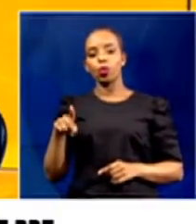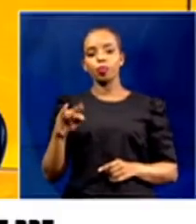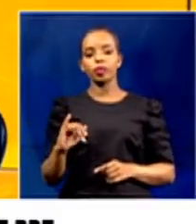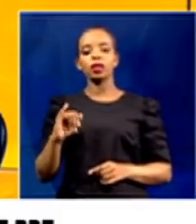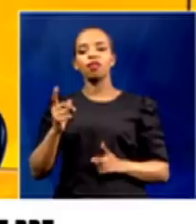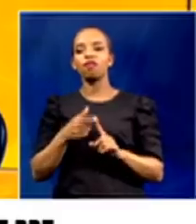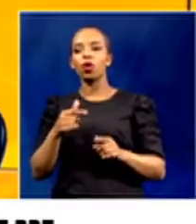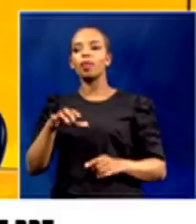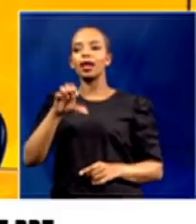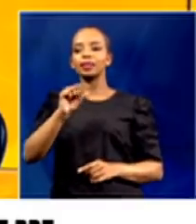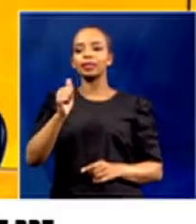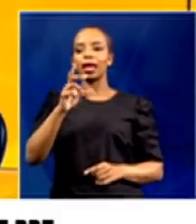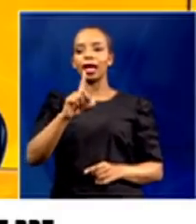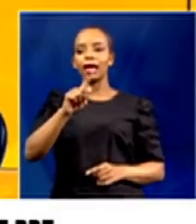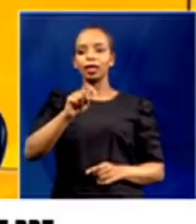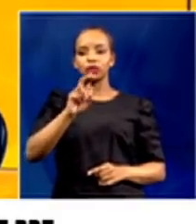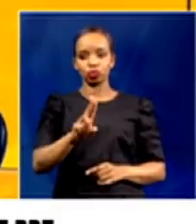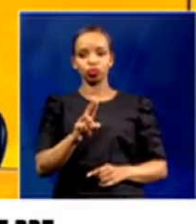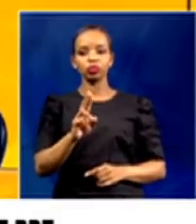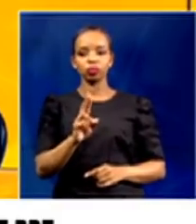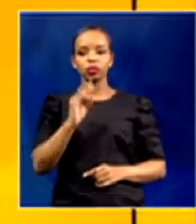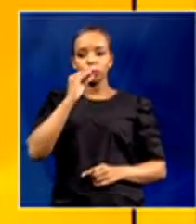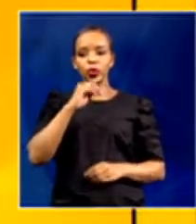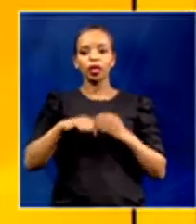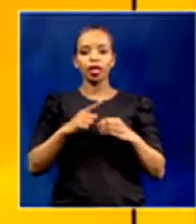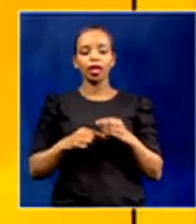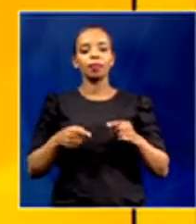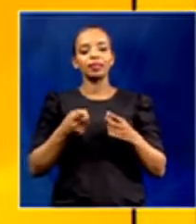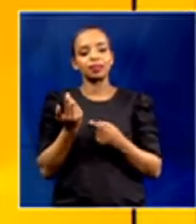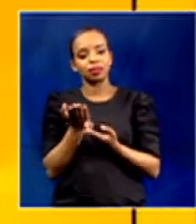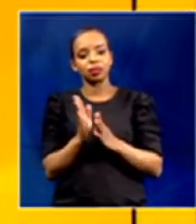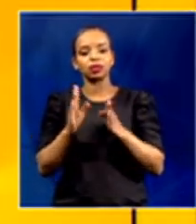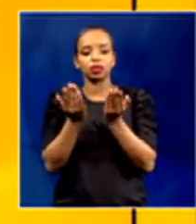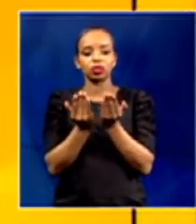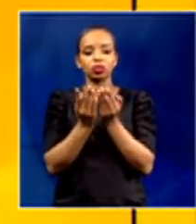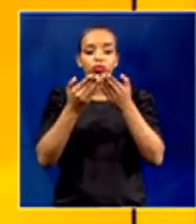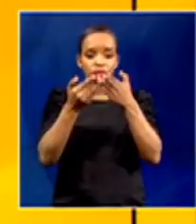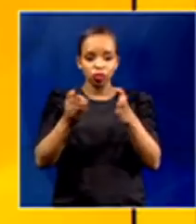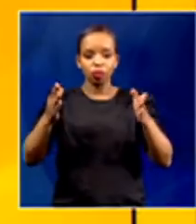much joining us